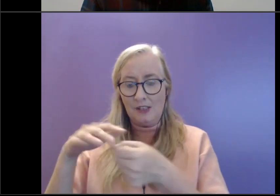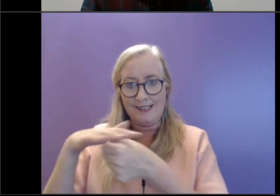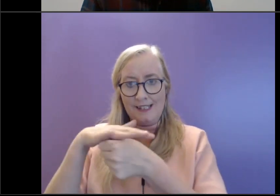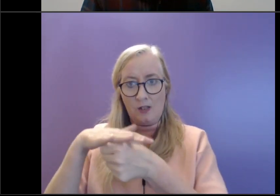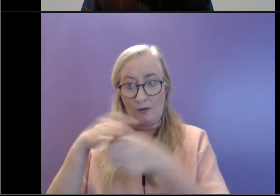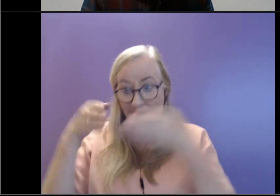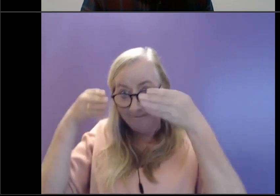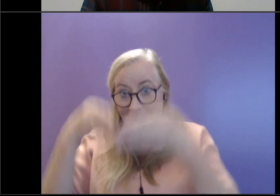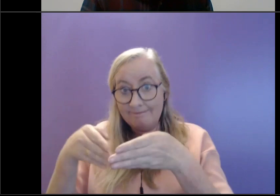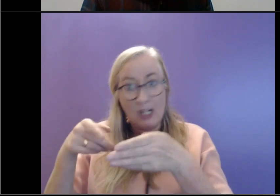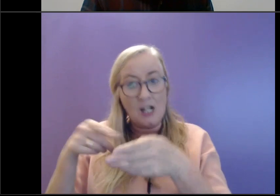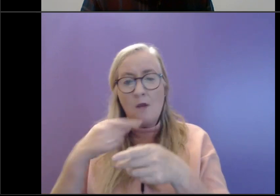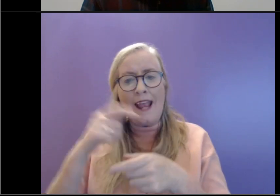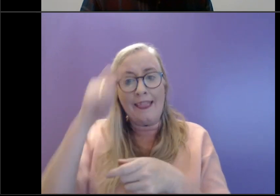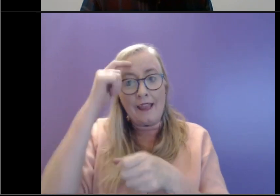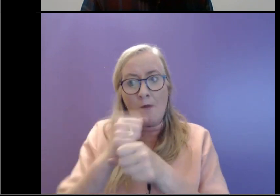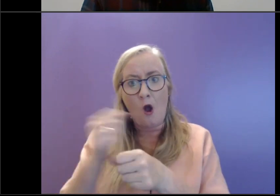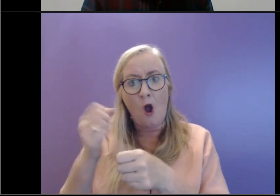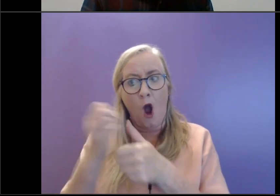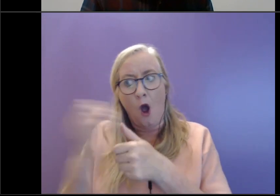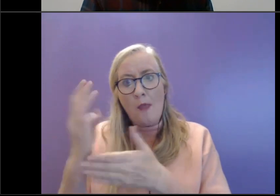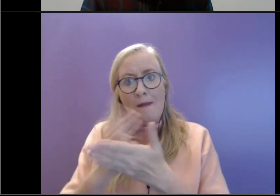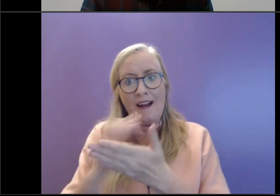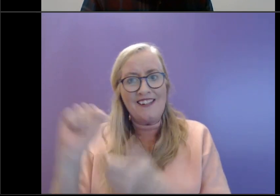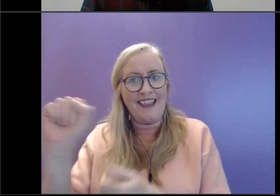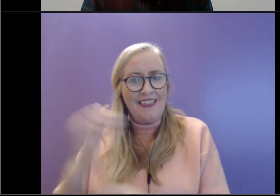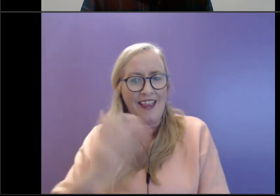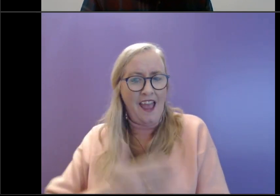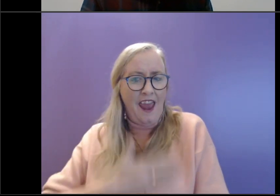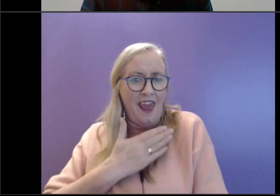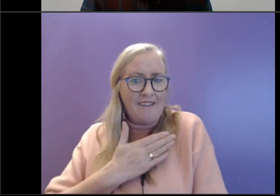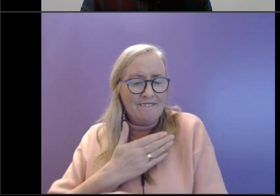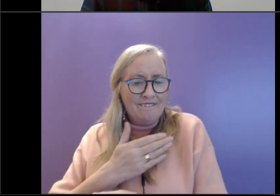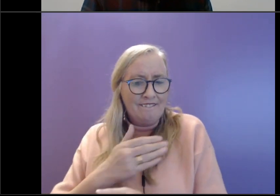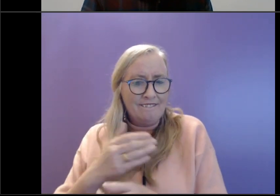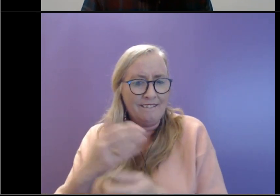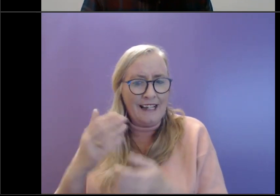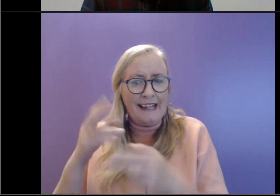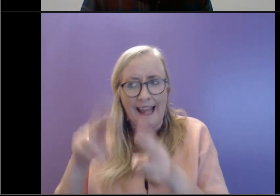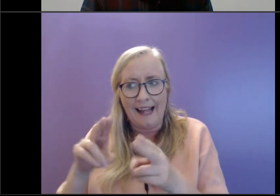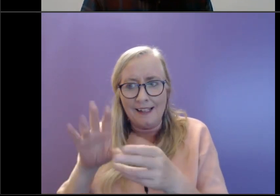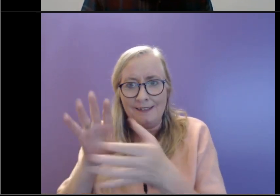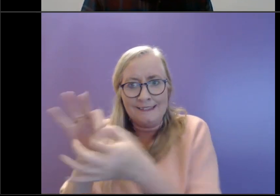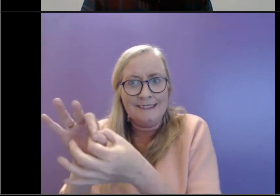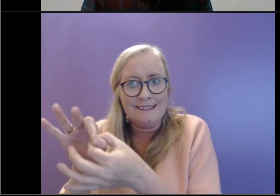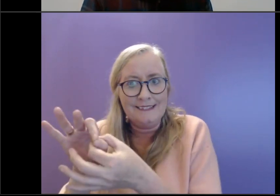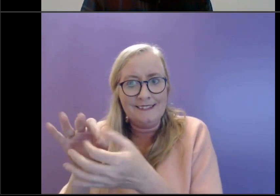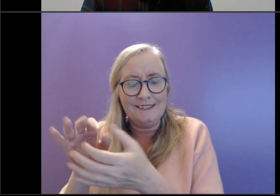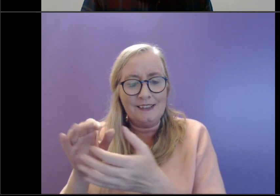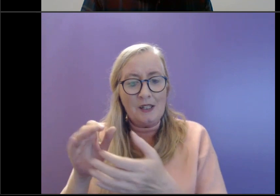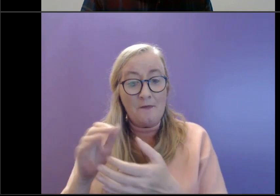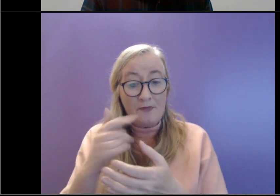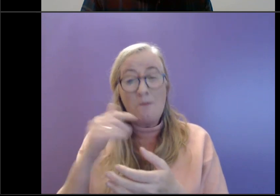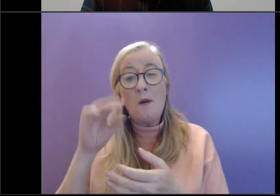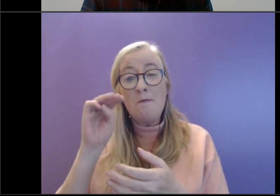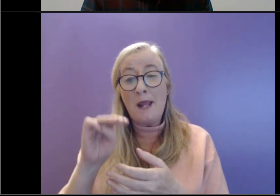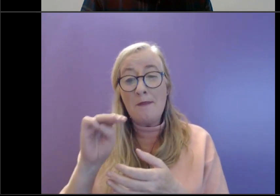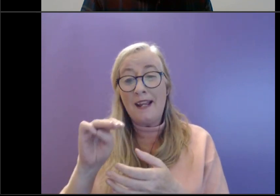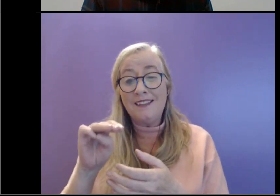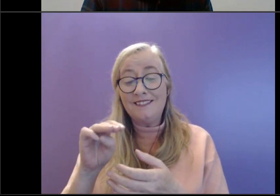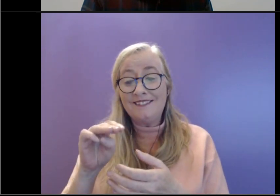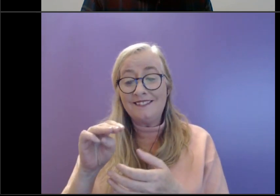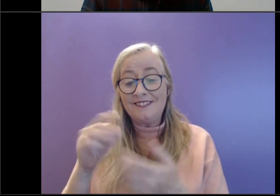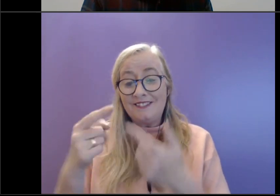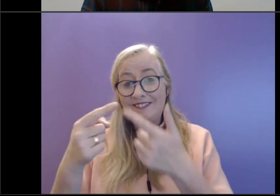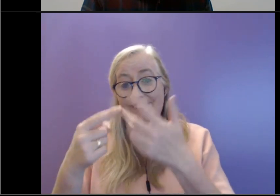are other parts to them as well that that might be easier to connect with at the moment. And but perhaps they're becoming overlooked because of the